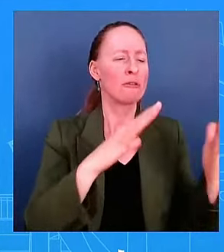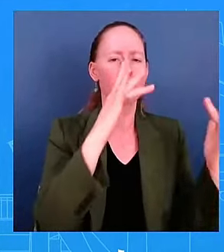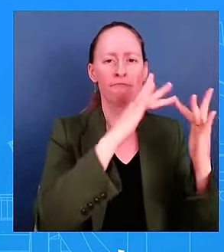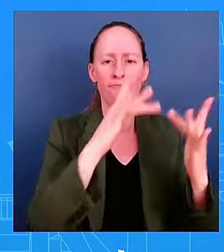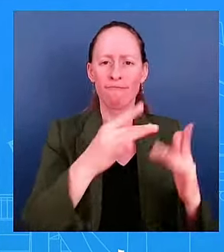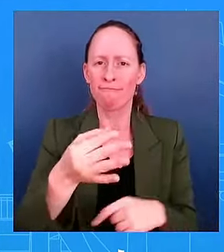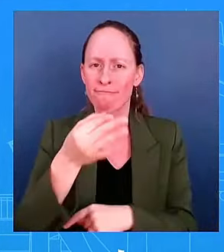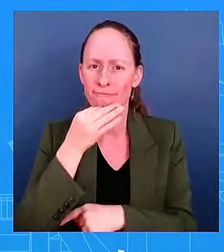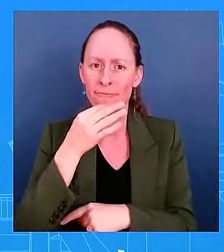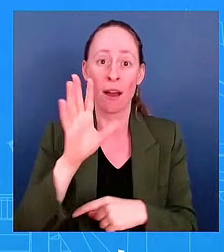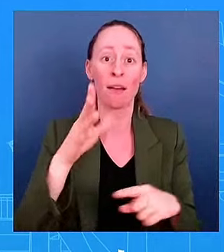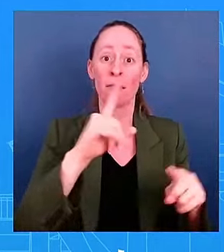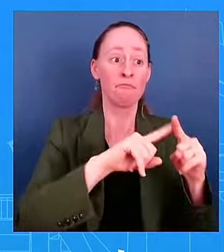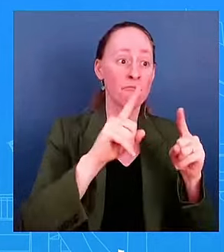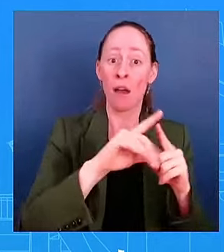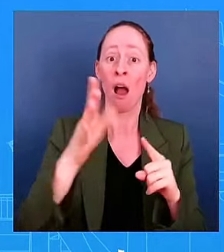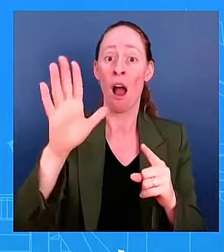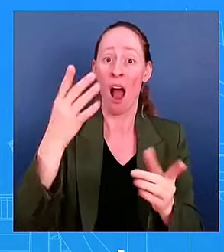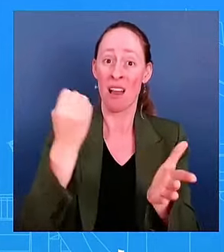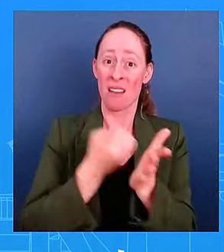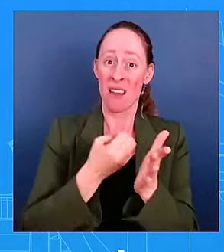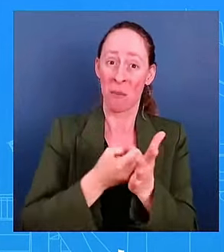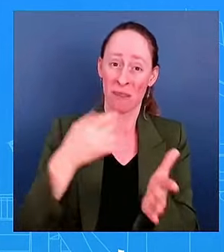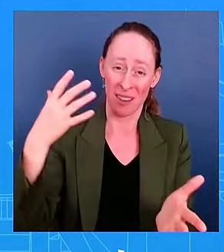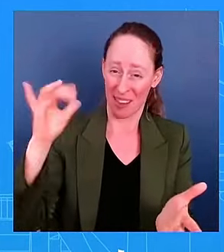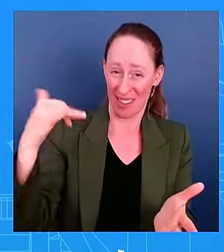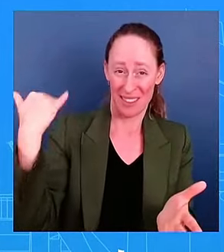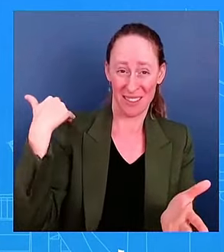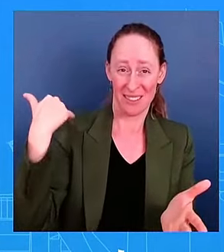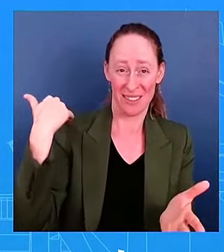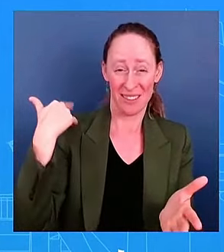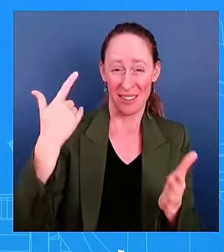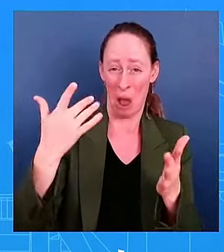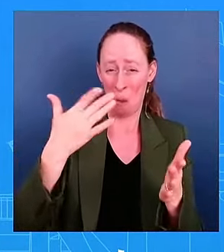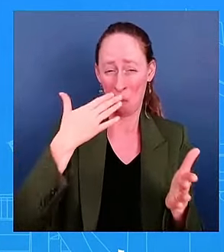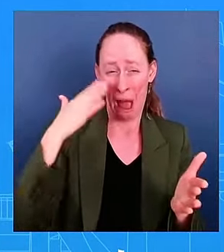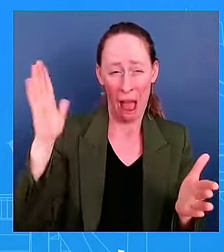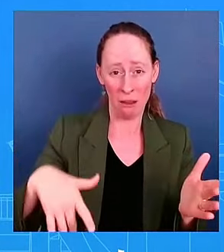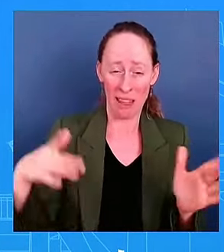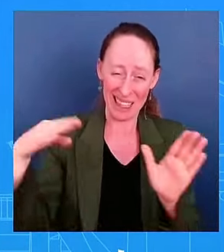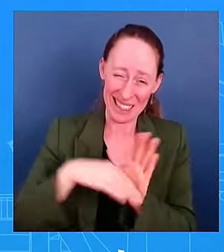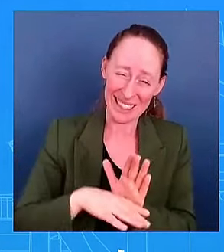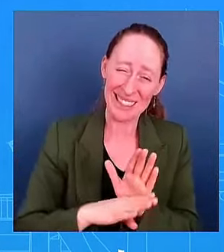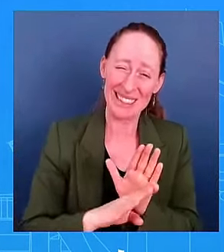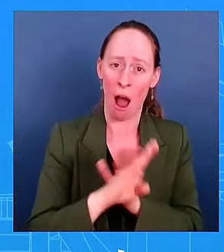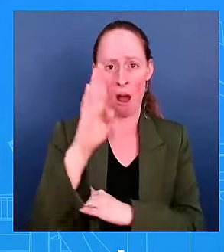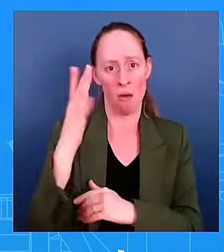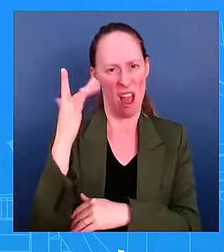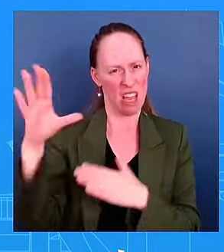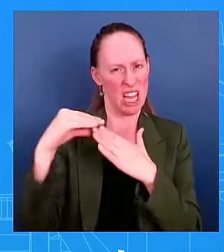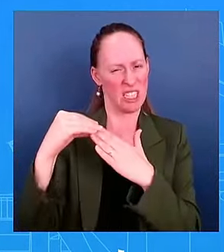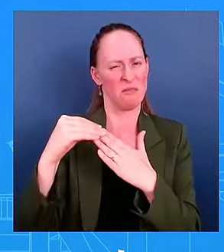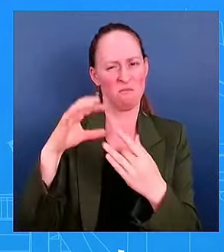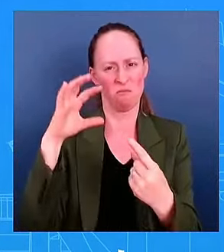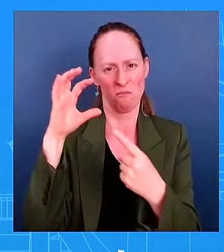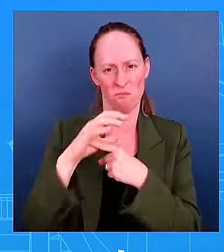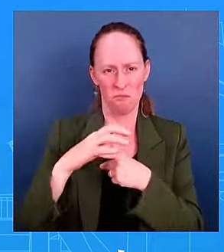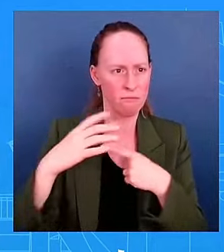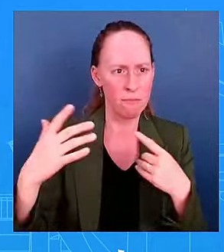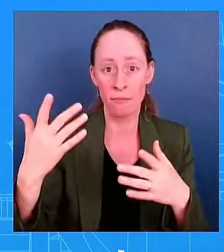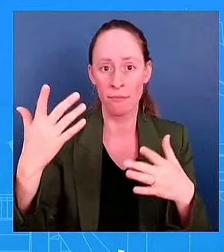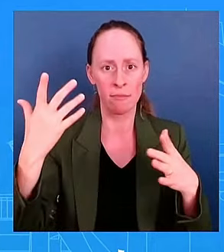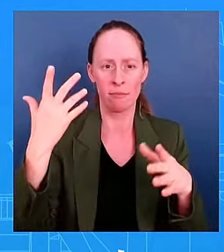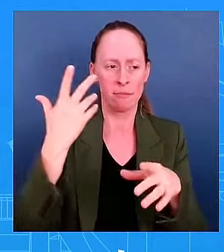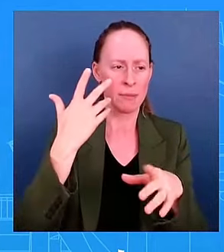its feet. I think that shows leadership. And I think that's important, right? He is making these decisions on behalf of the American